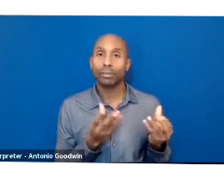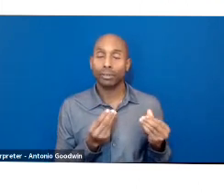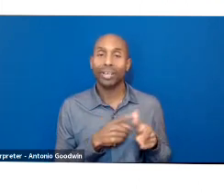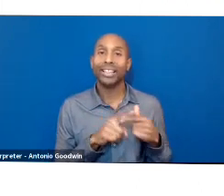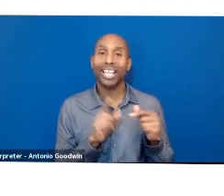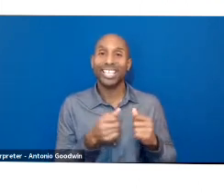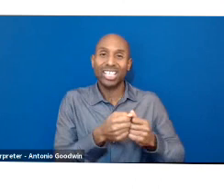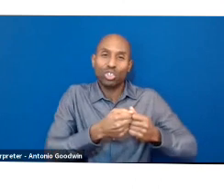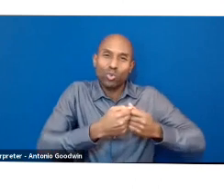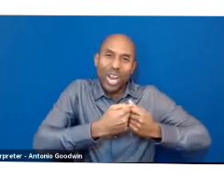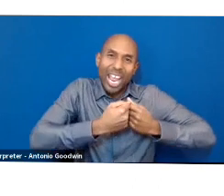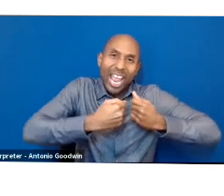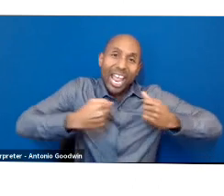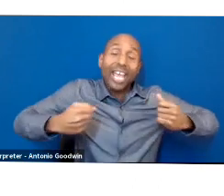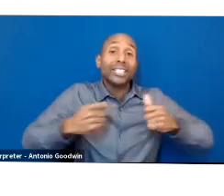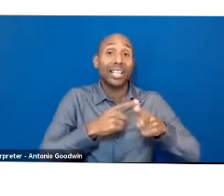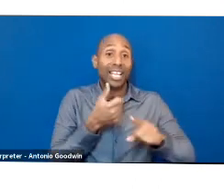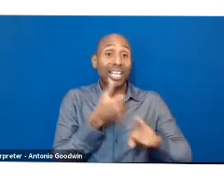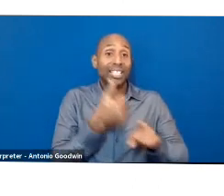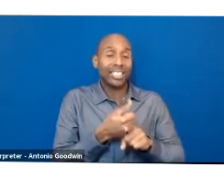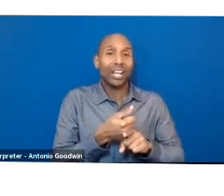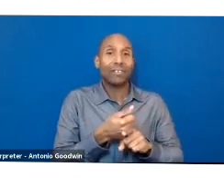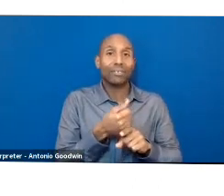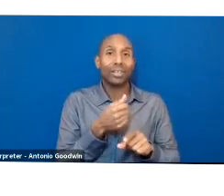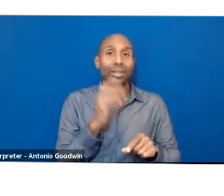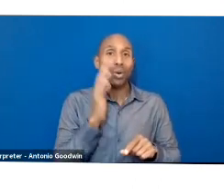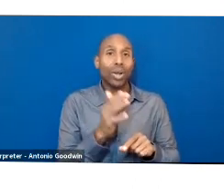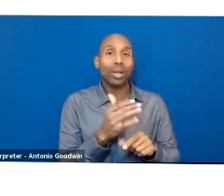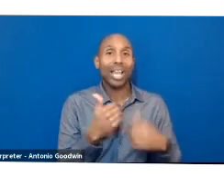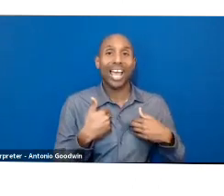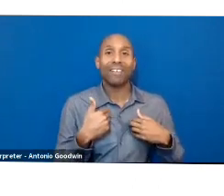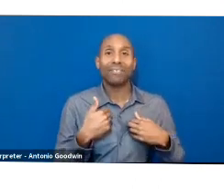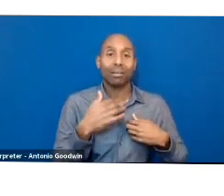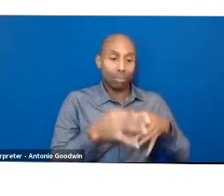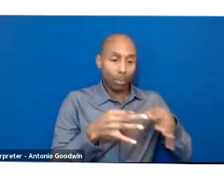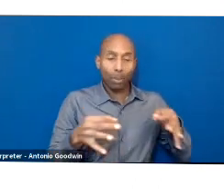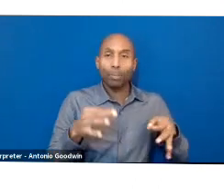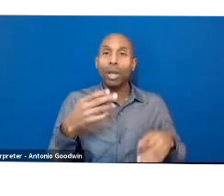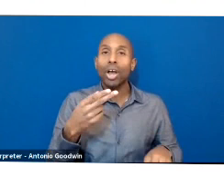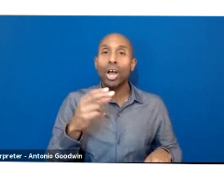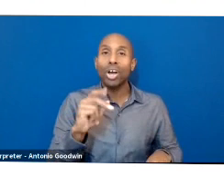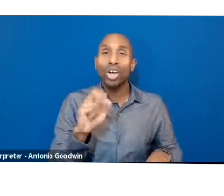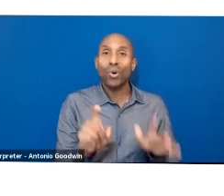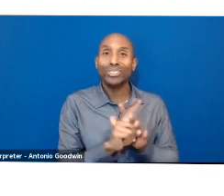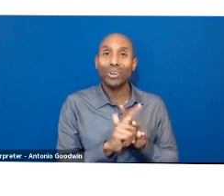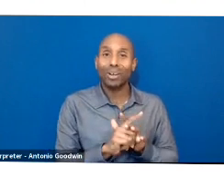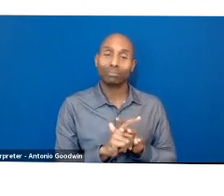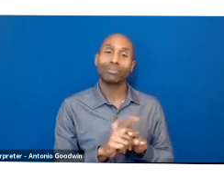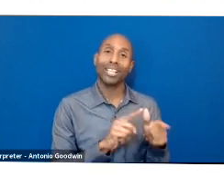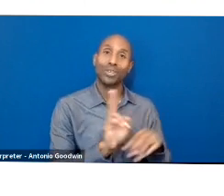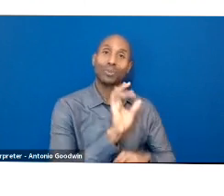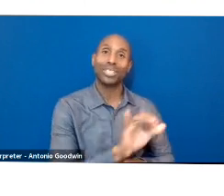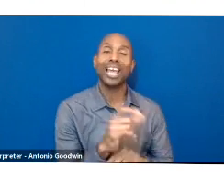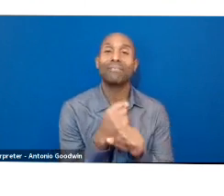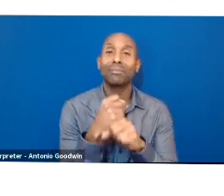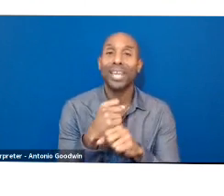to make the design that we now see as lace. And then you bleach it in the sun to make it a sort of cream color, to make it a sort of white